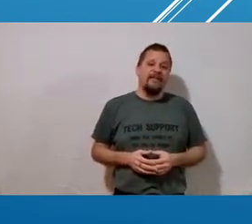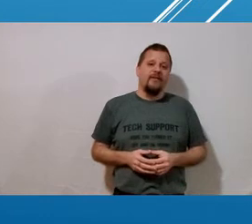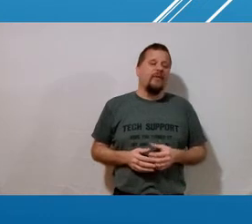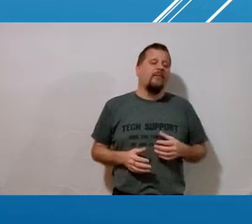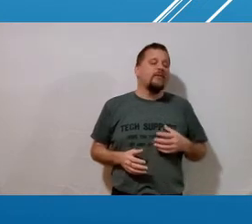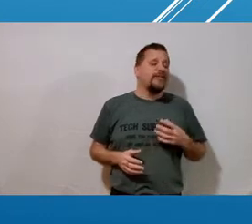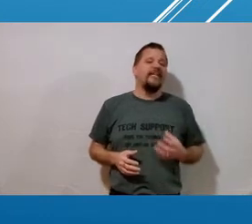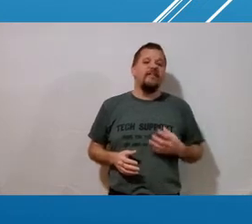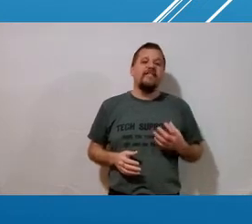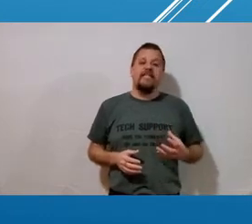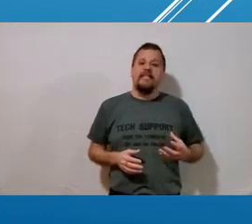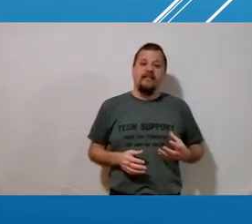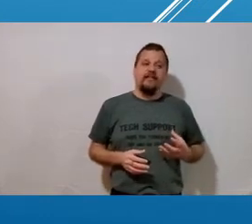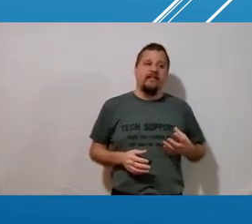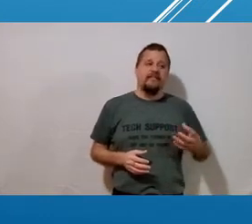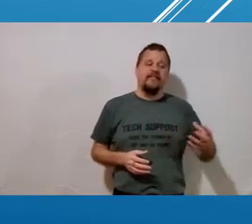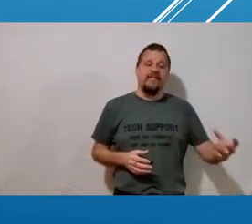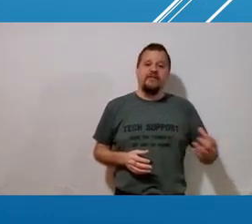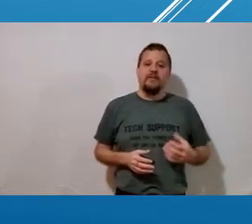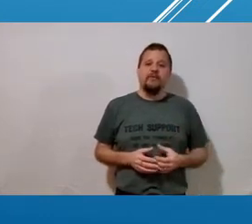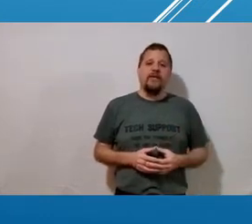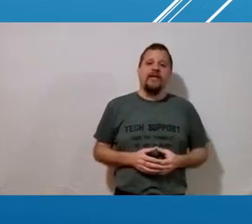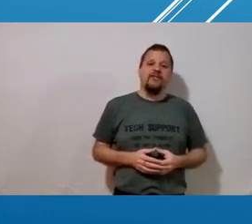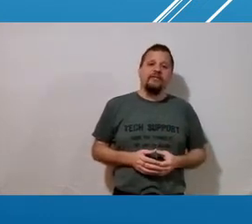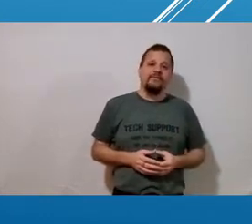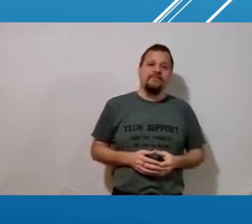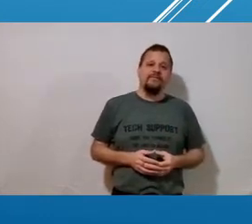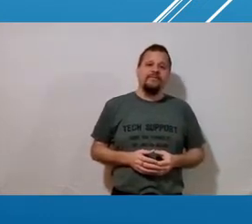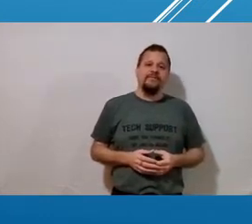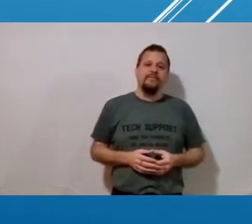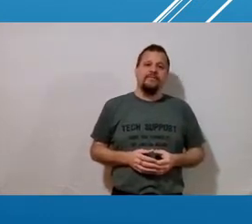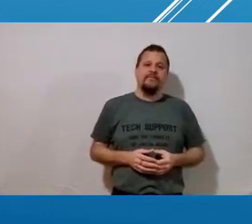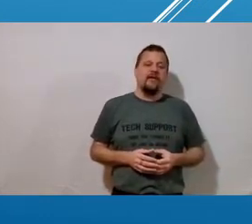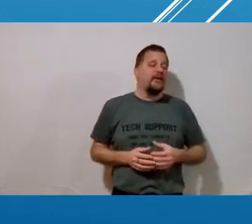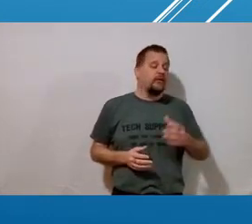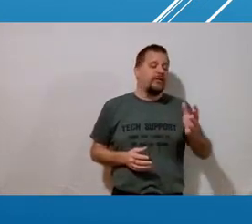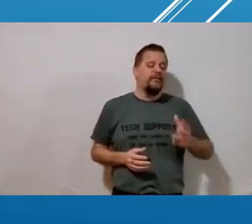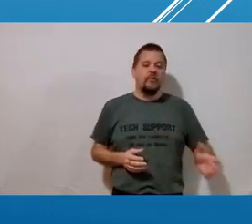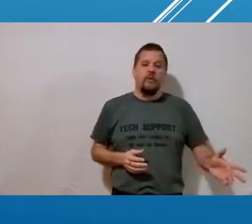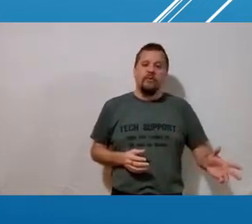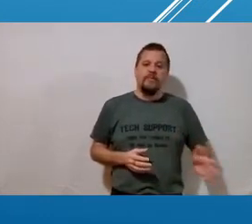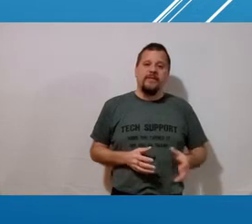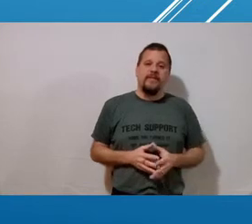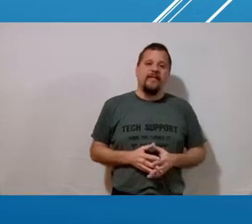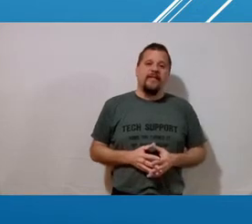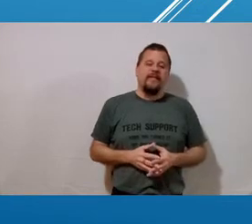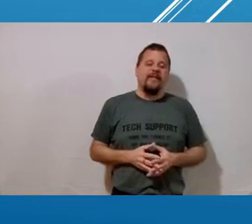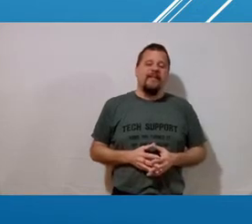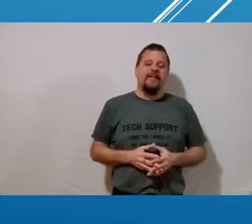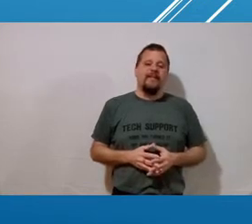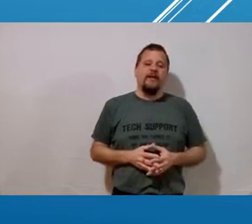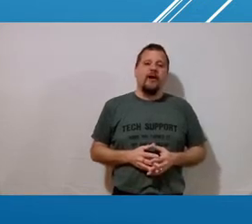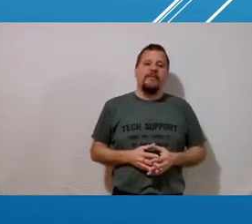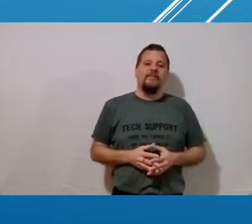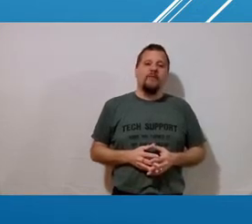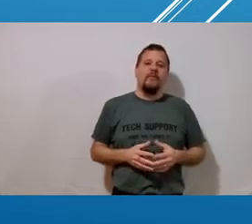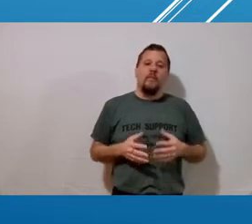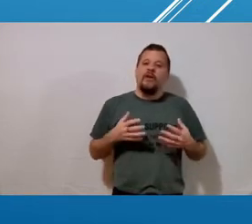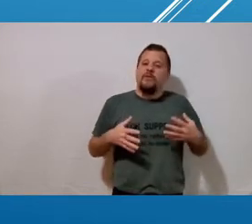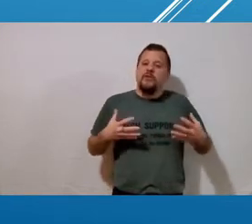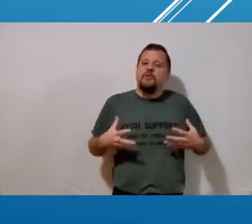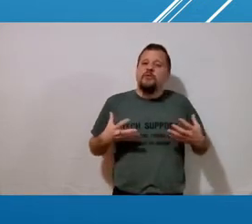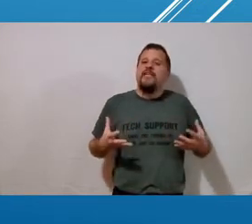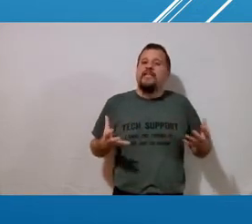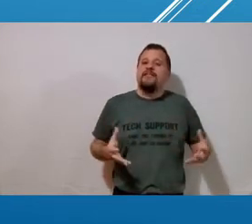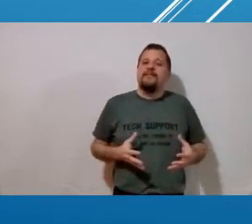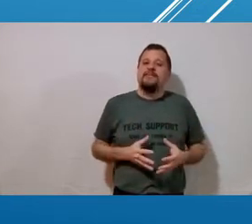meeting would almost guarantee successful communication and you could quote them in the in the comments